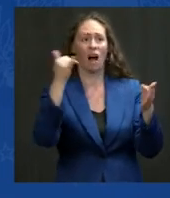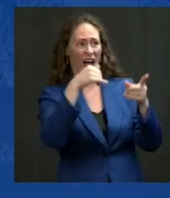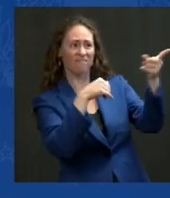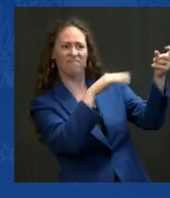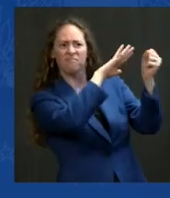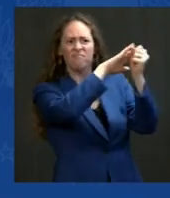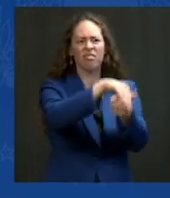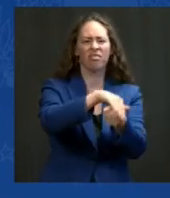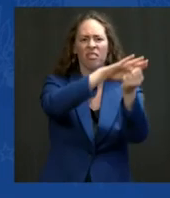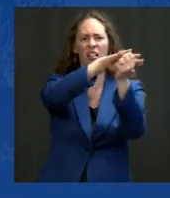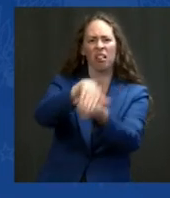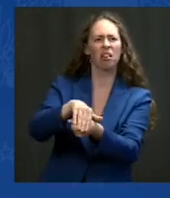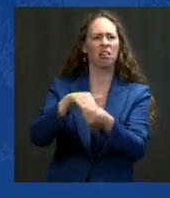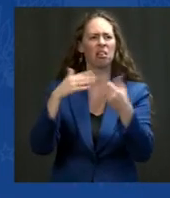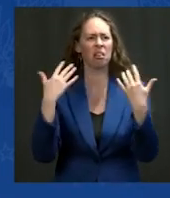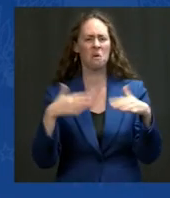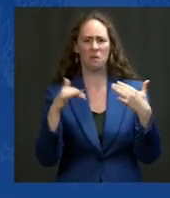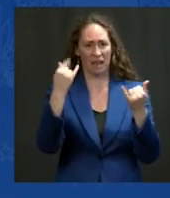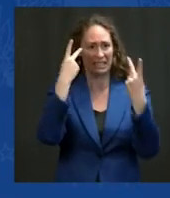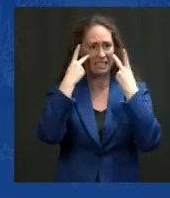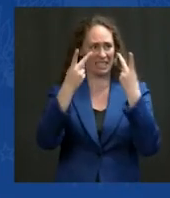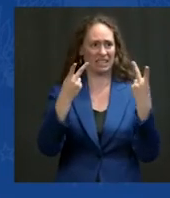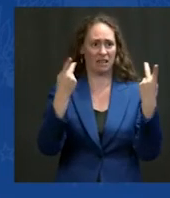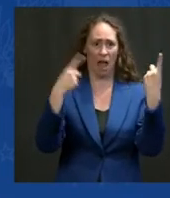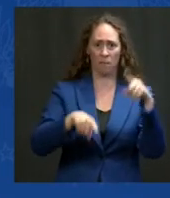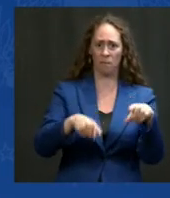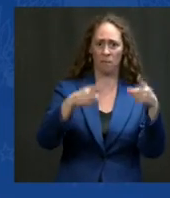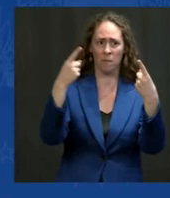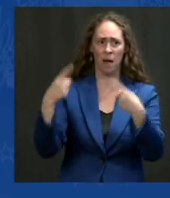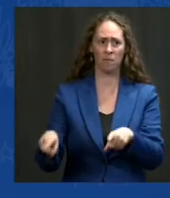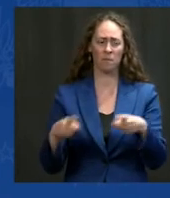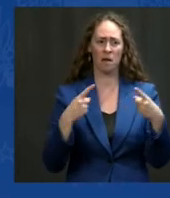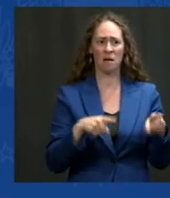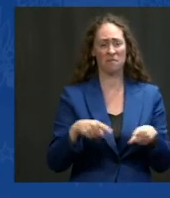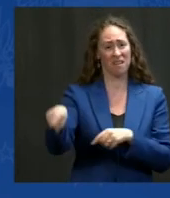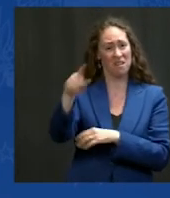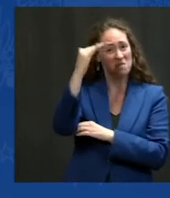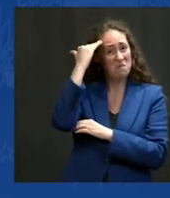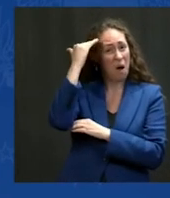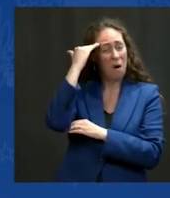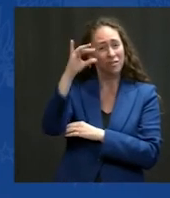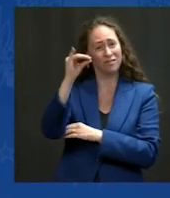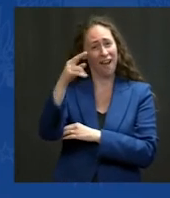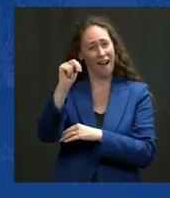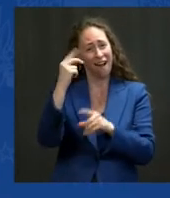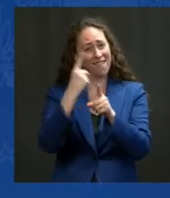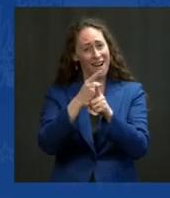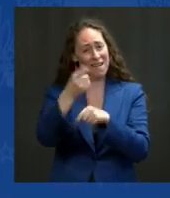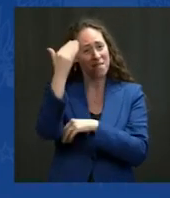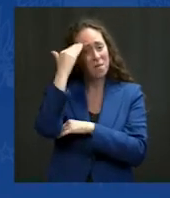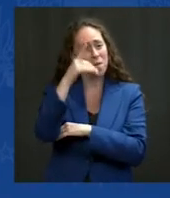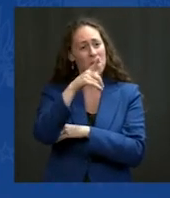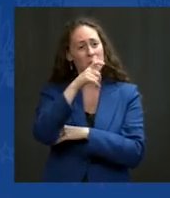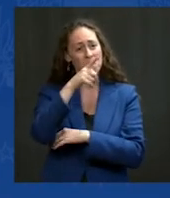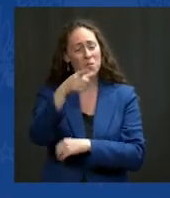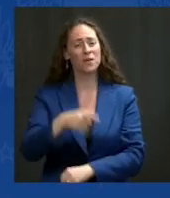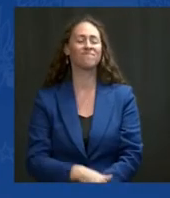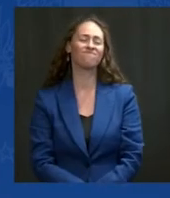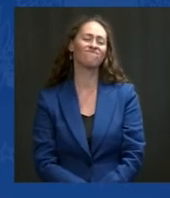bunch of you. You knew John, many of you. Just weeks ago, the Supreme Court